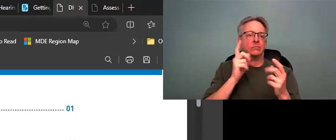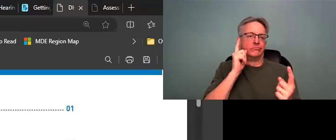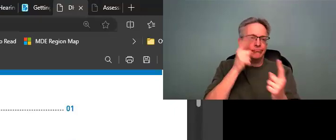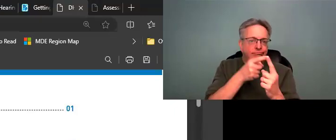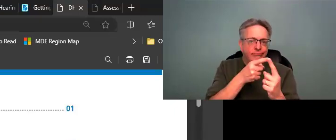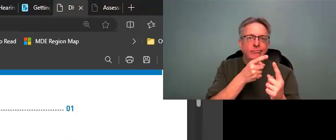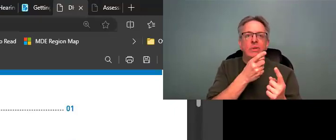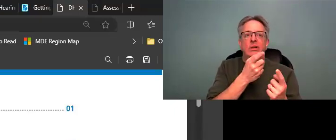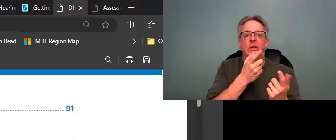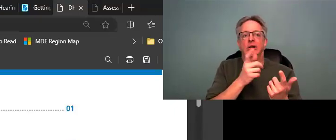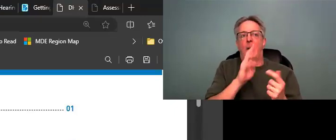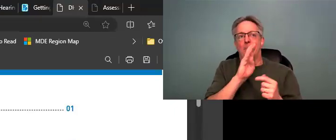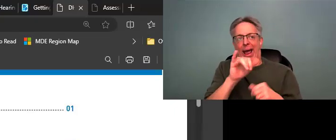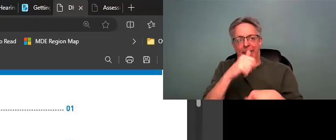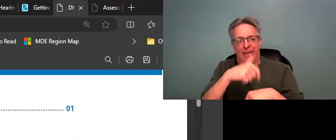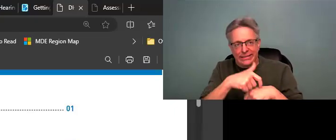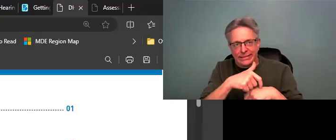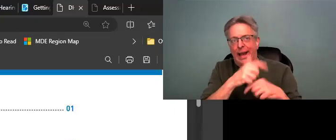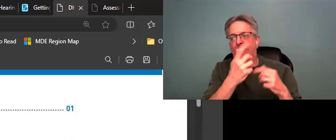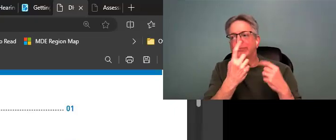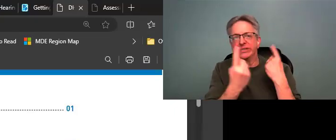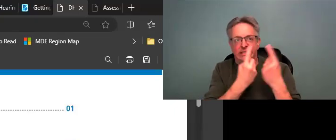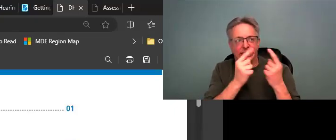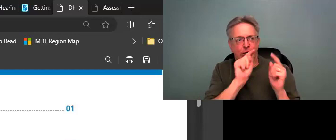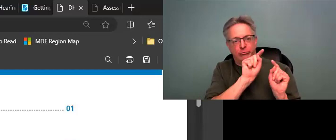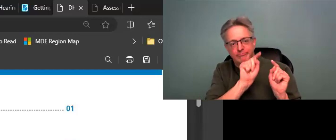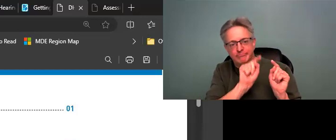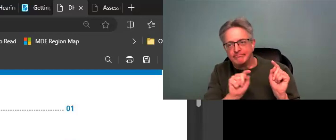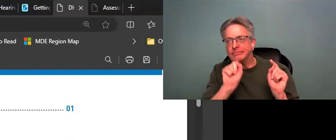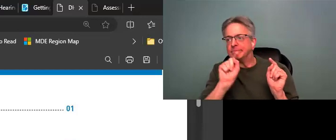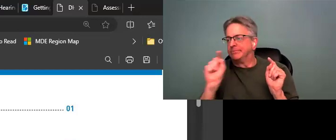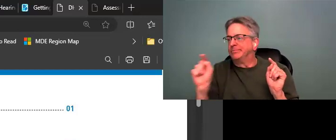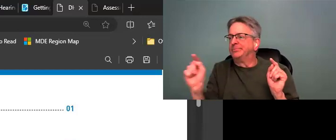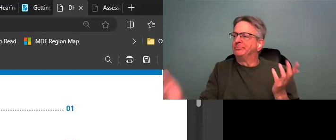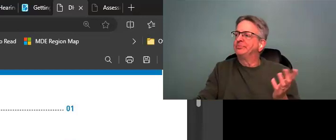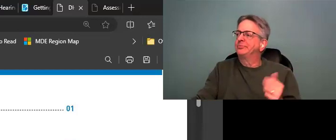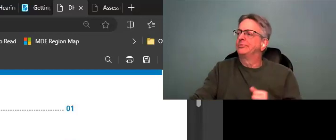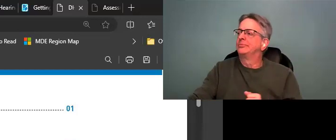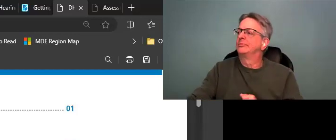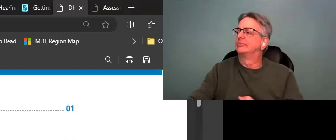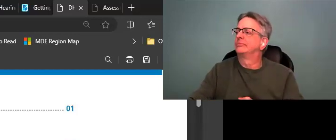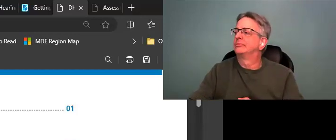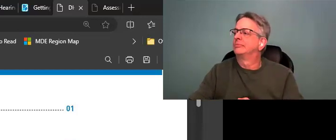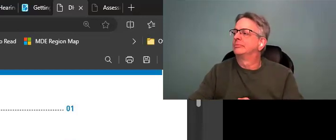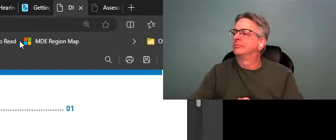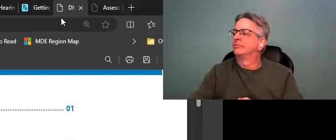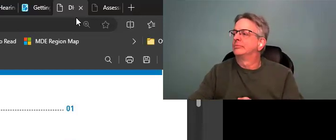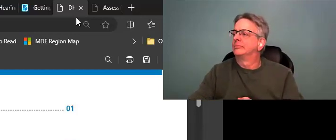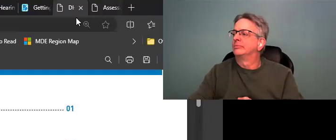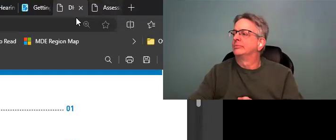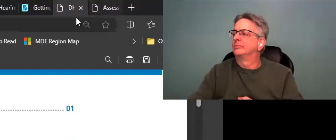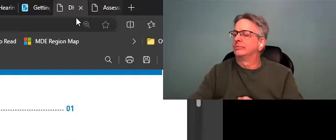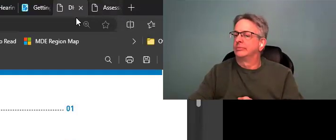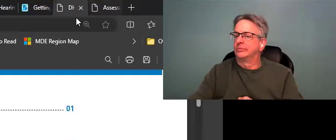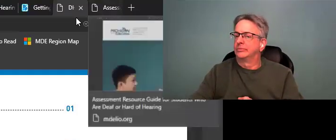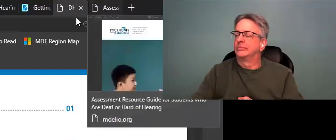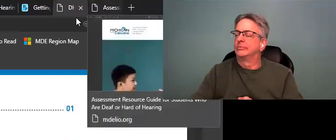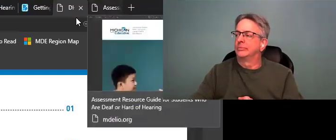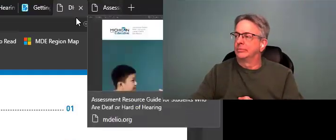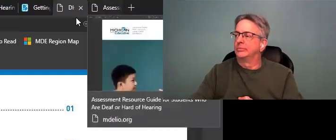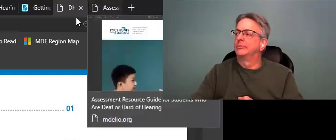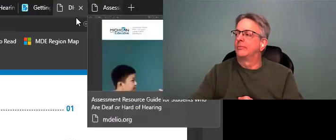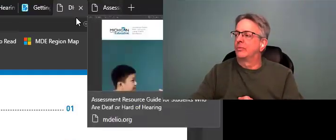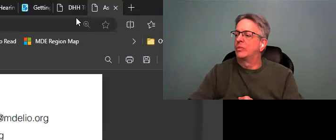in here in different areas that are specific, say, by this time we need to consider x, y, and z.